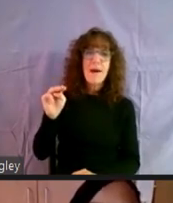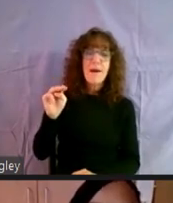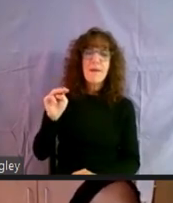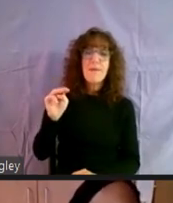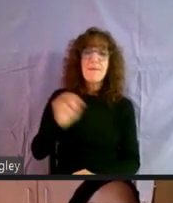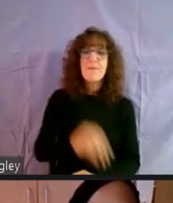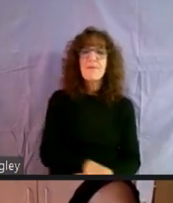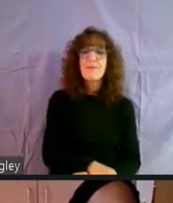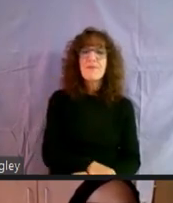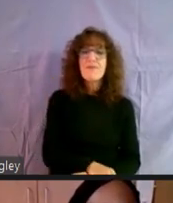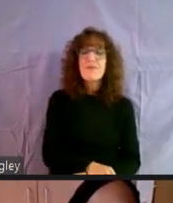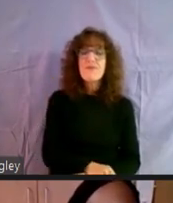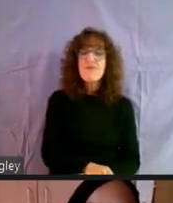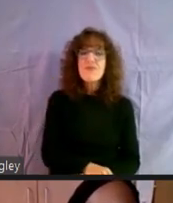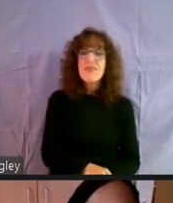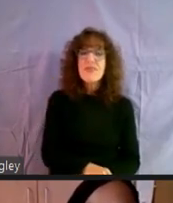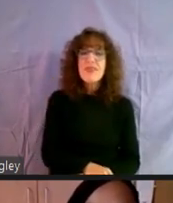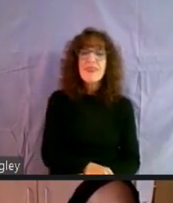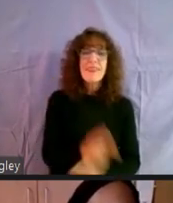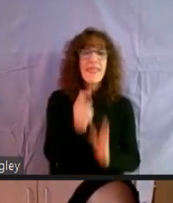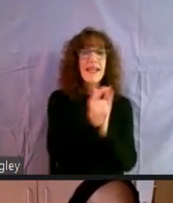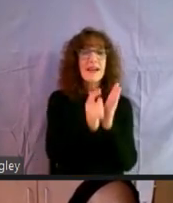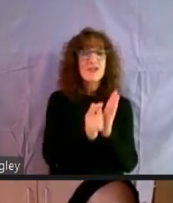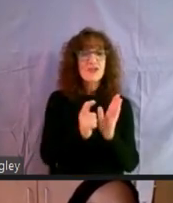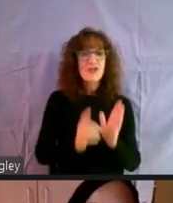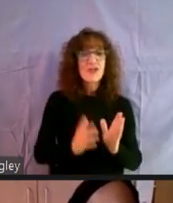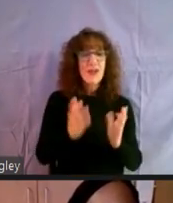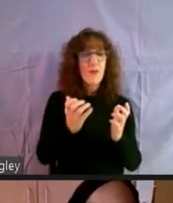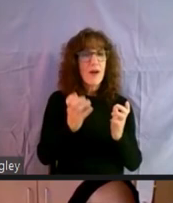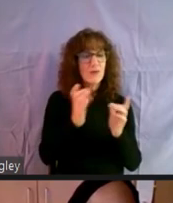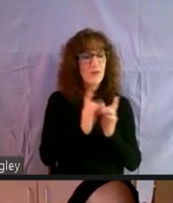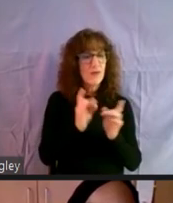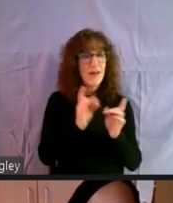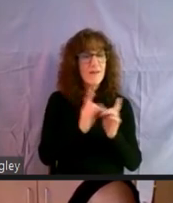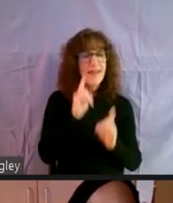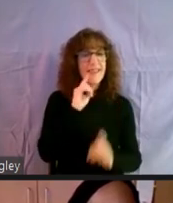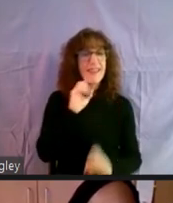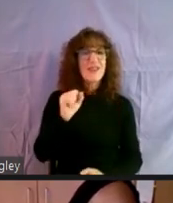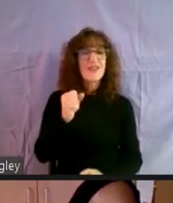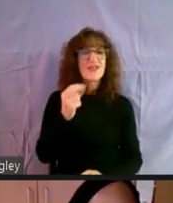Um, and, uh, would our attorney like to comment? And then I think Shanika's smiling.